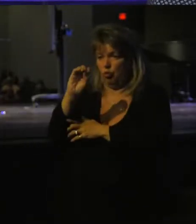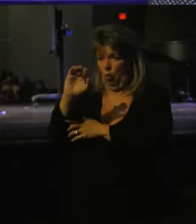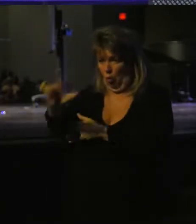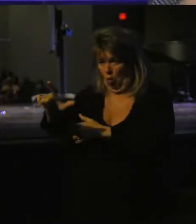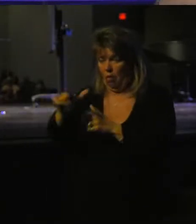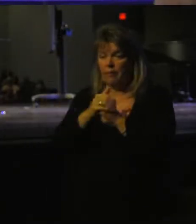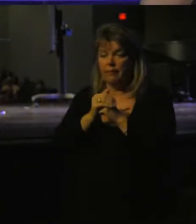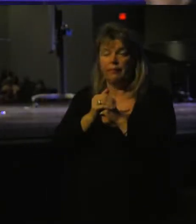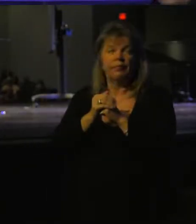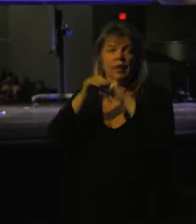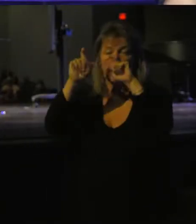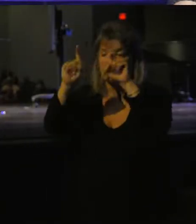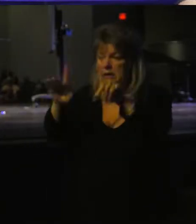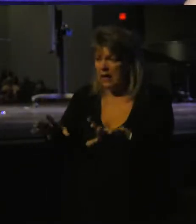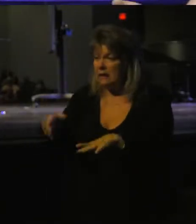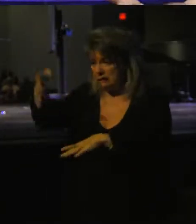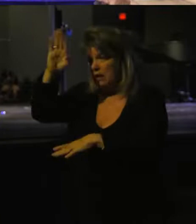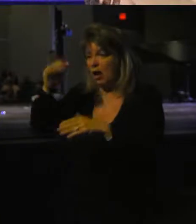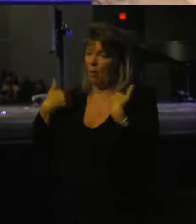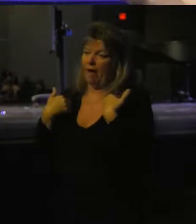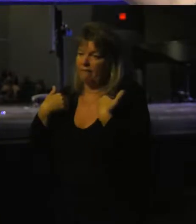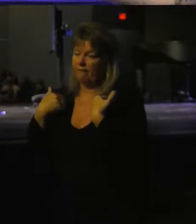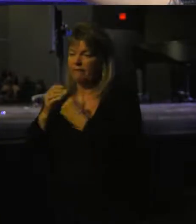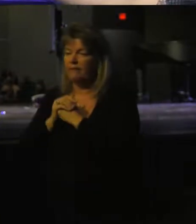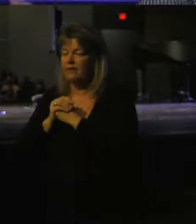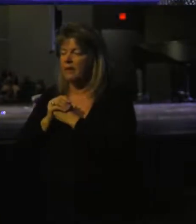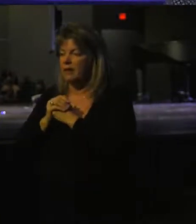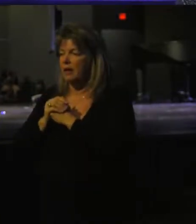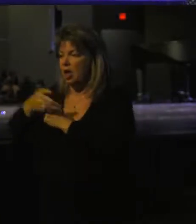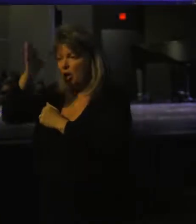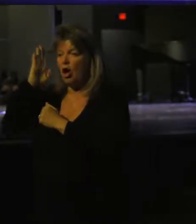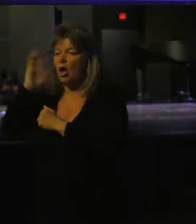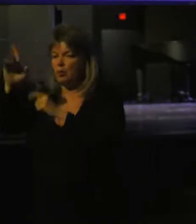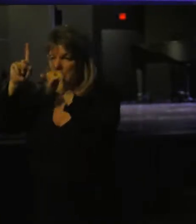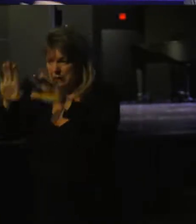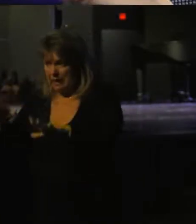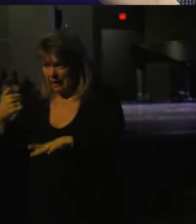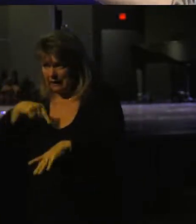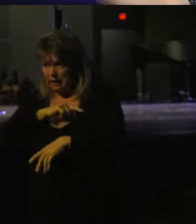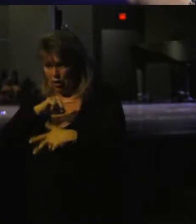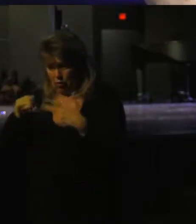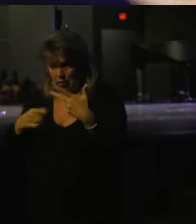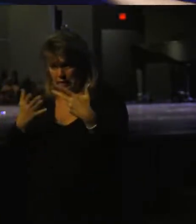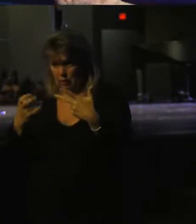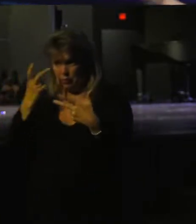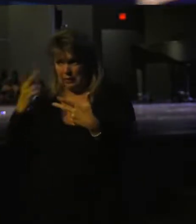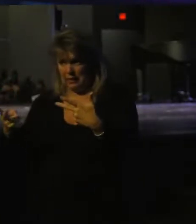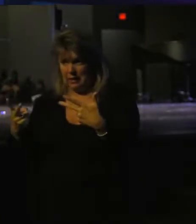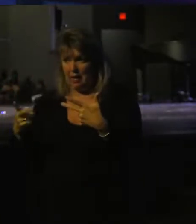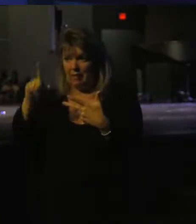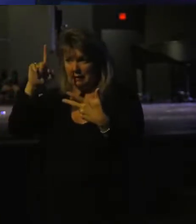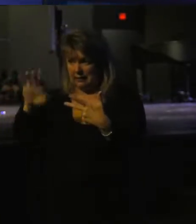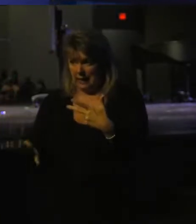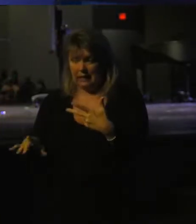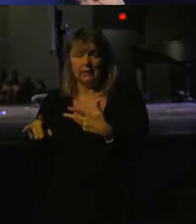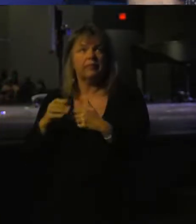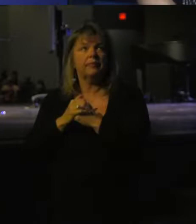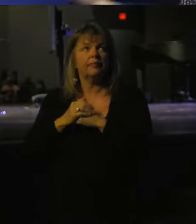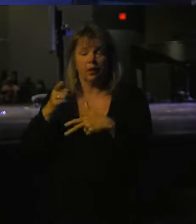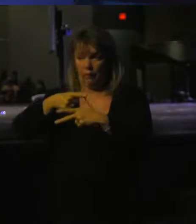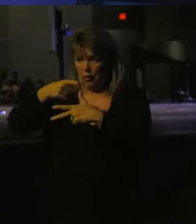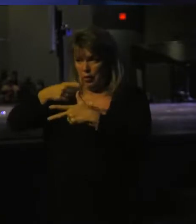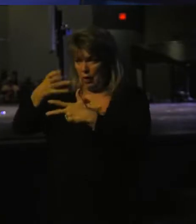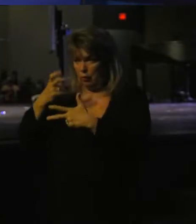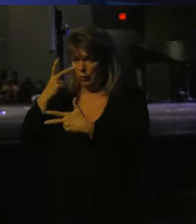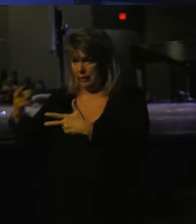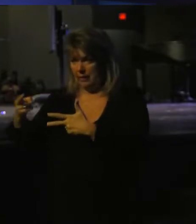Guys, we have a testing God. We have a God that tests us. There's three things I want you to see about this test. The first